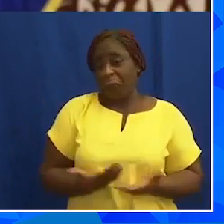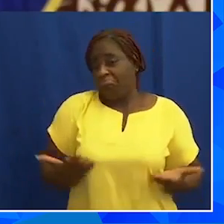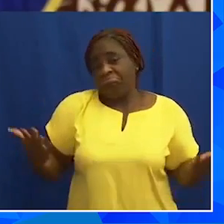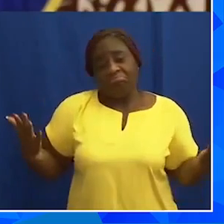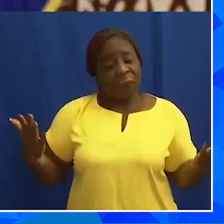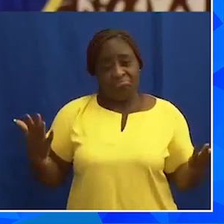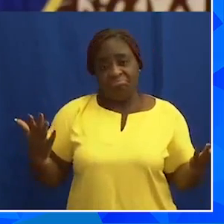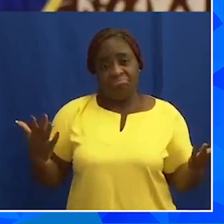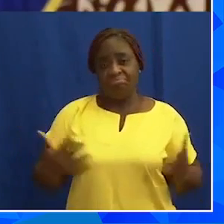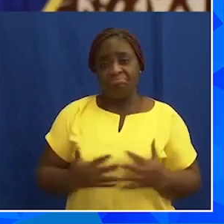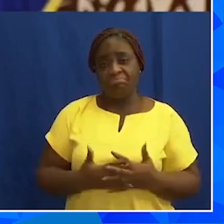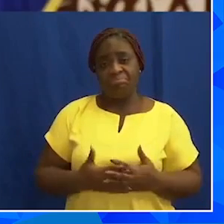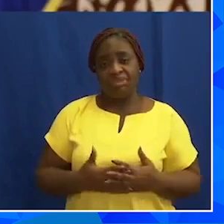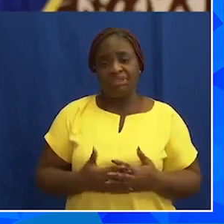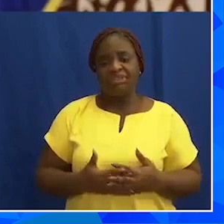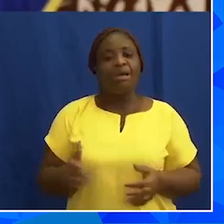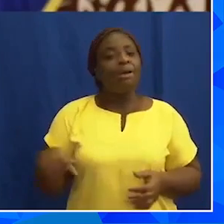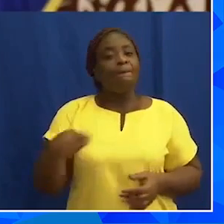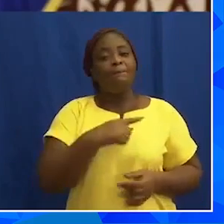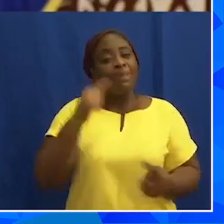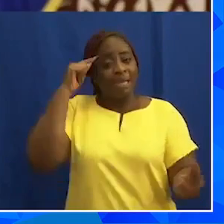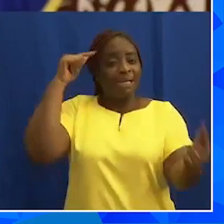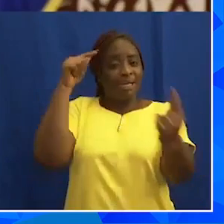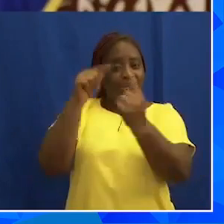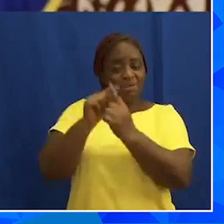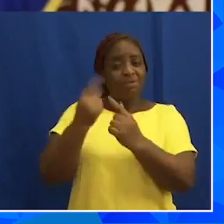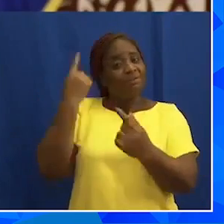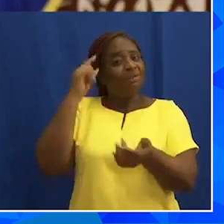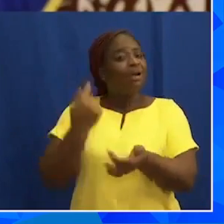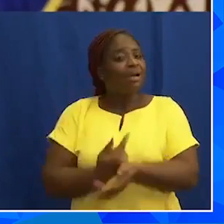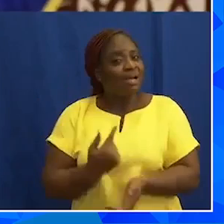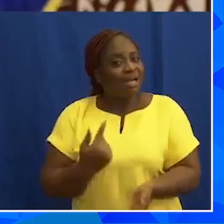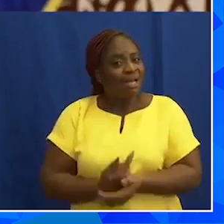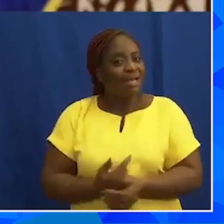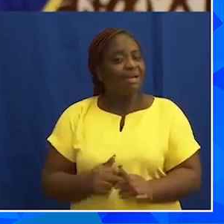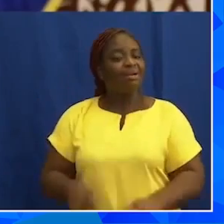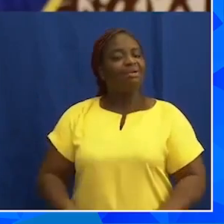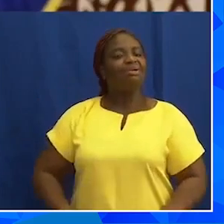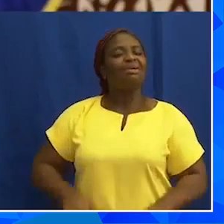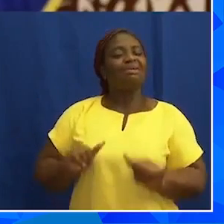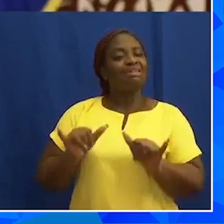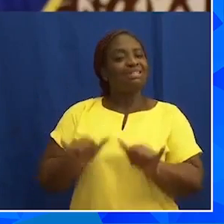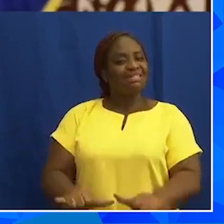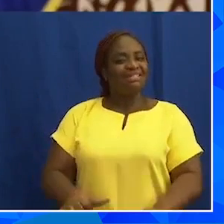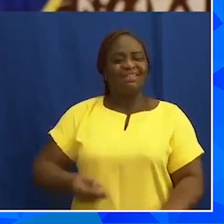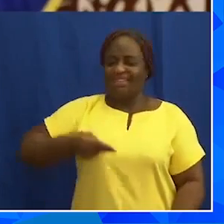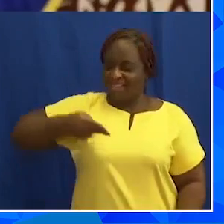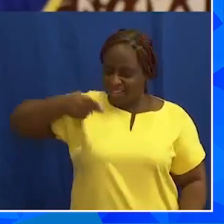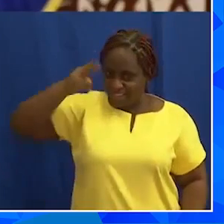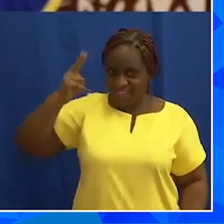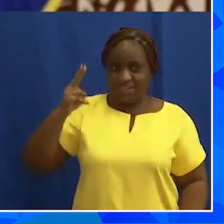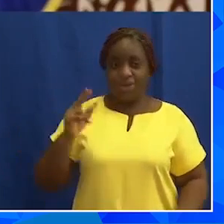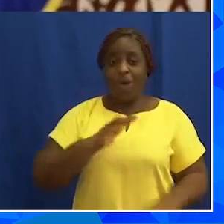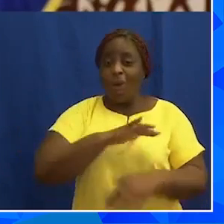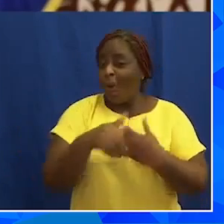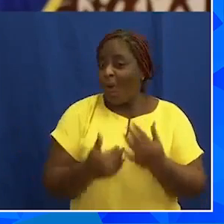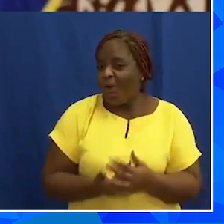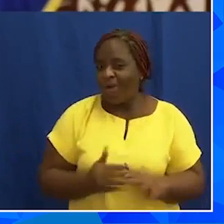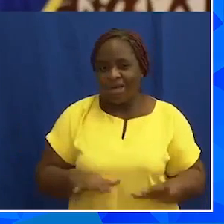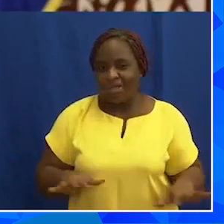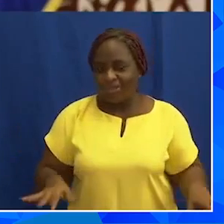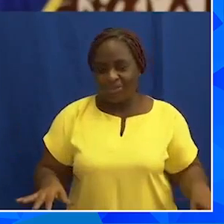Nevertheless, my ambitions for Ghana remain high. All our children